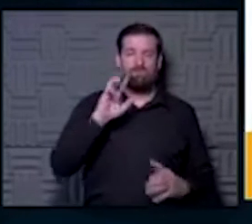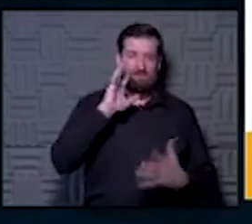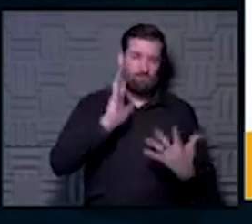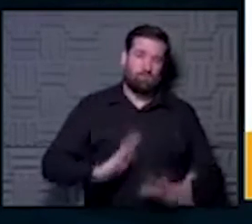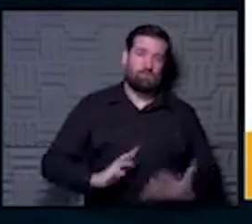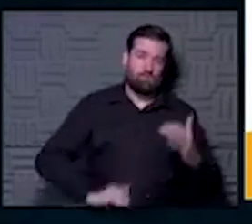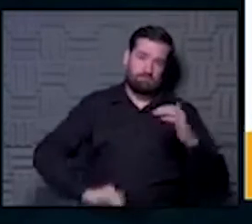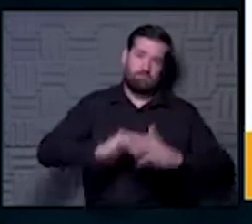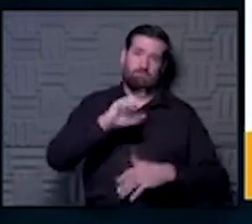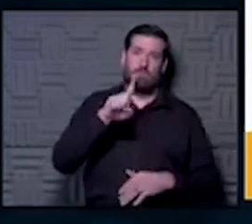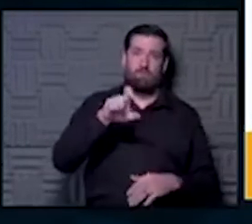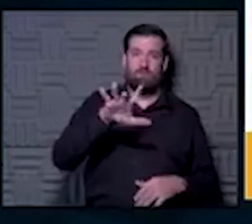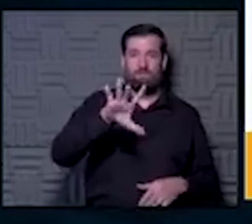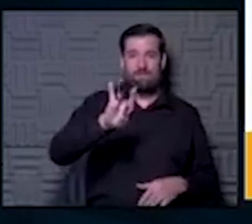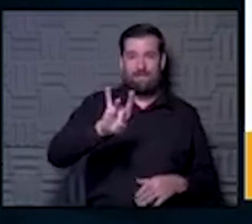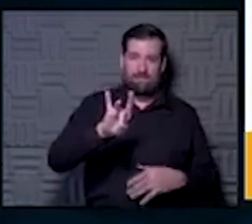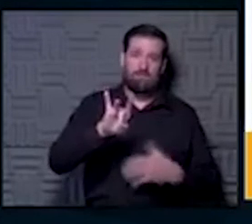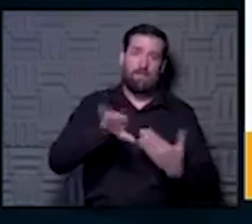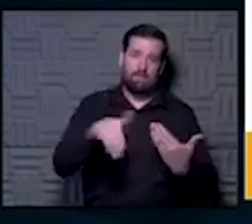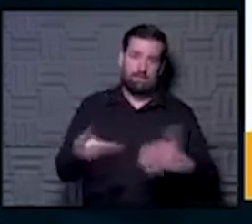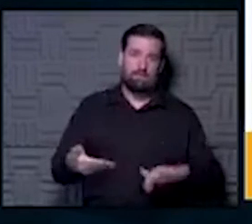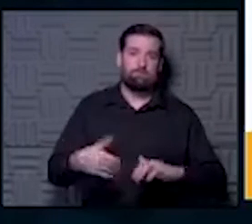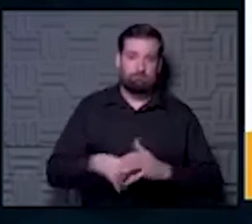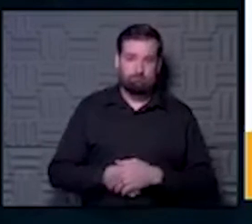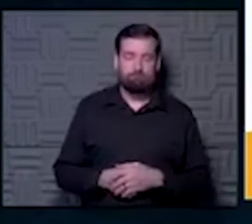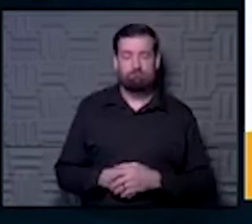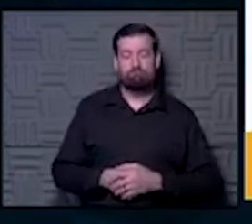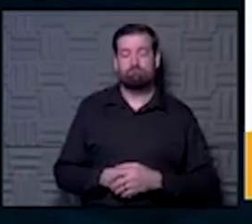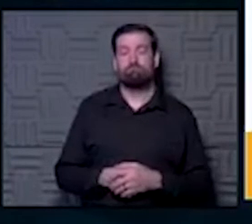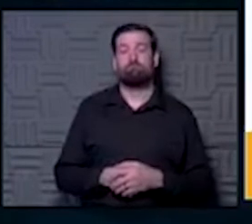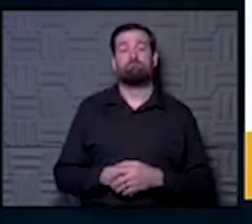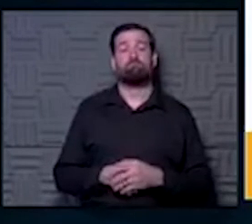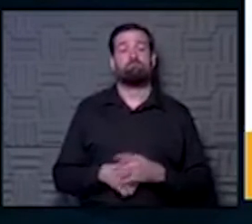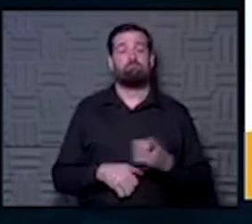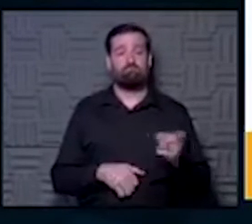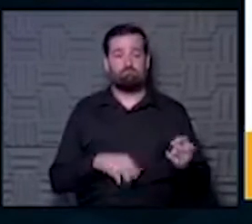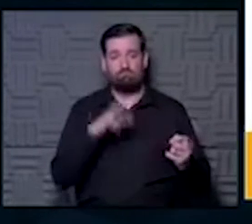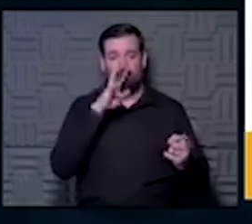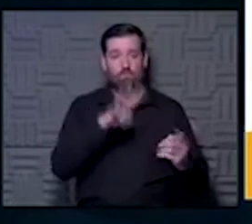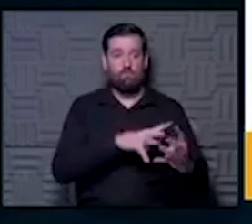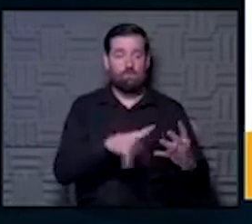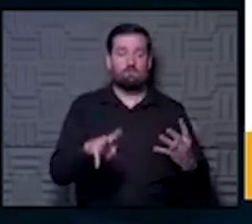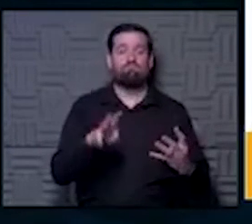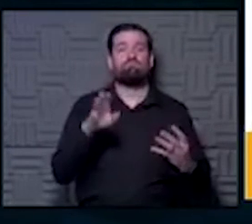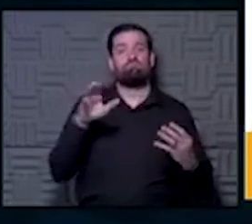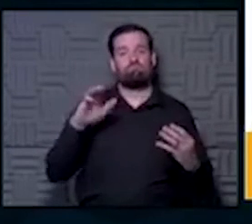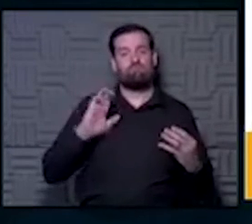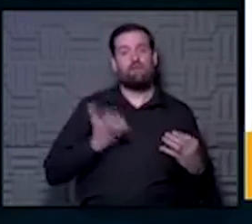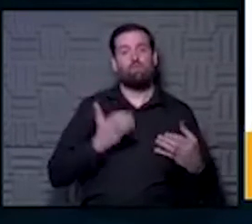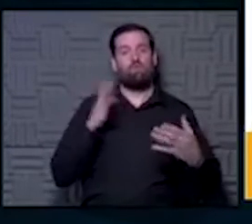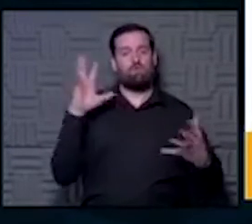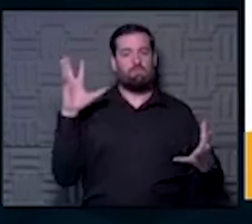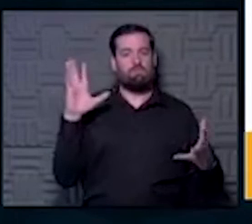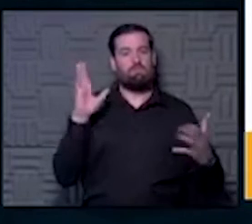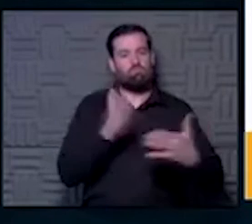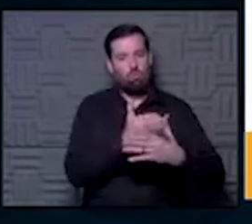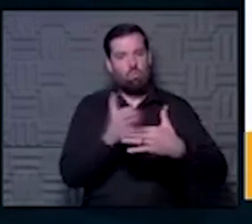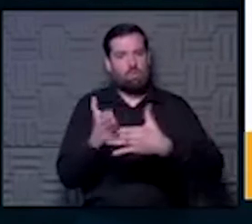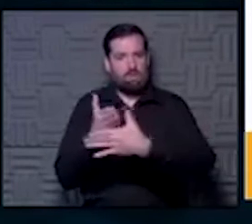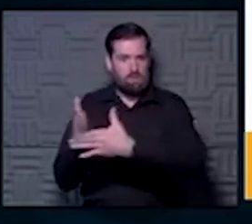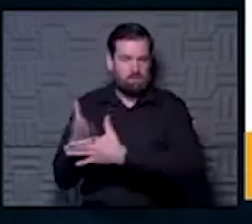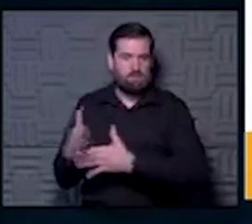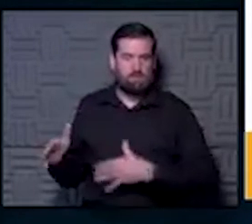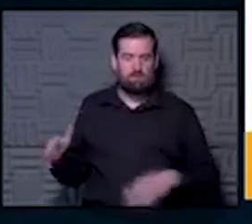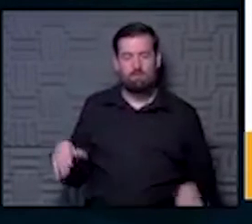158 deaths. The graph I have here shows our rolling average of positive cases. So this is how many